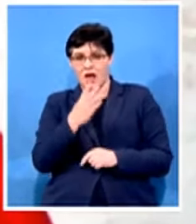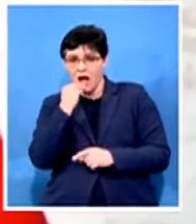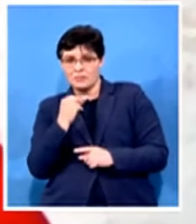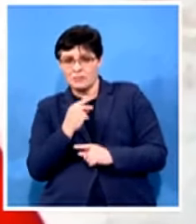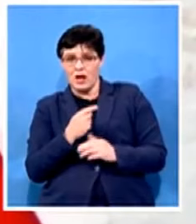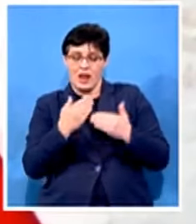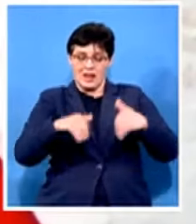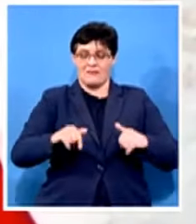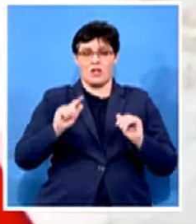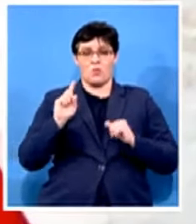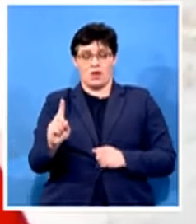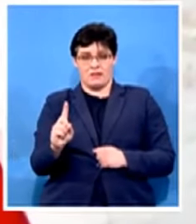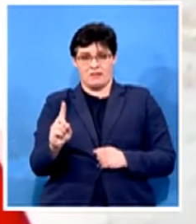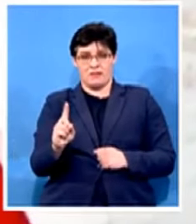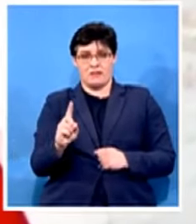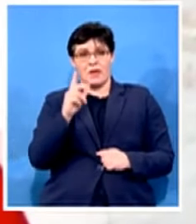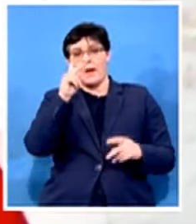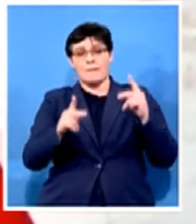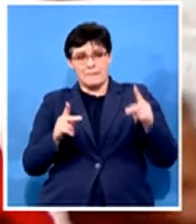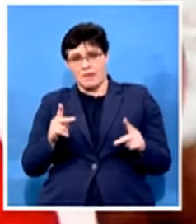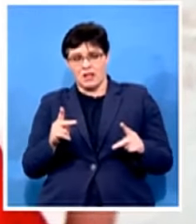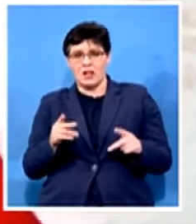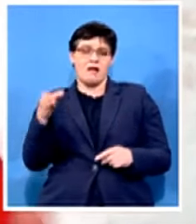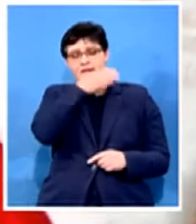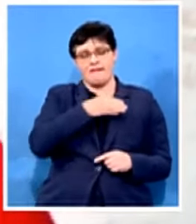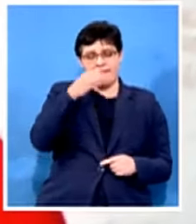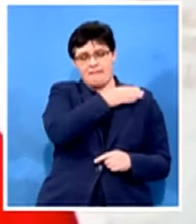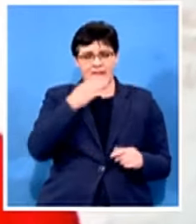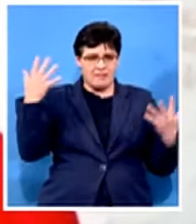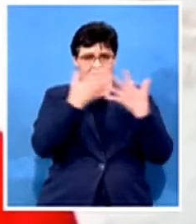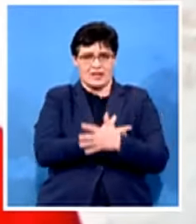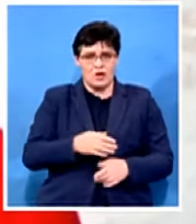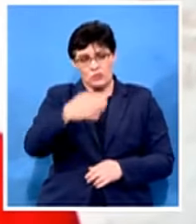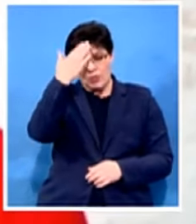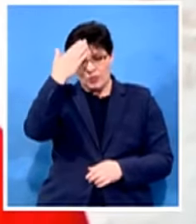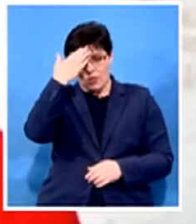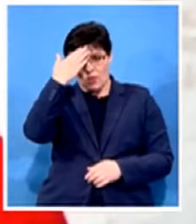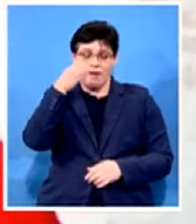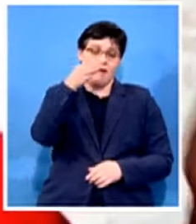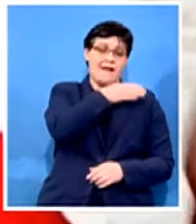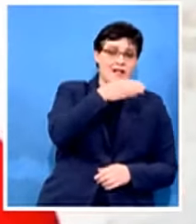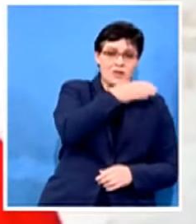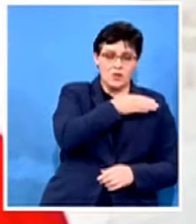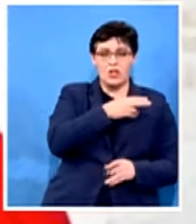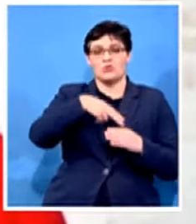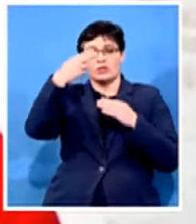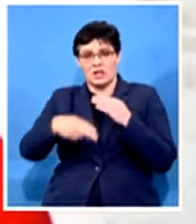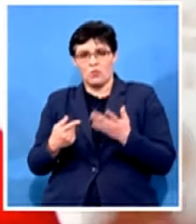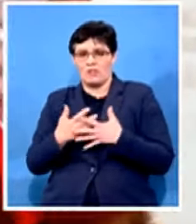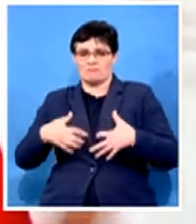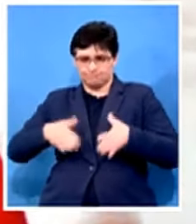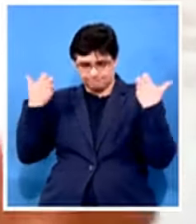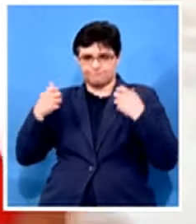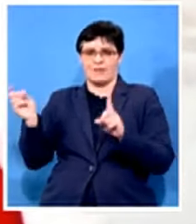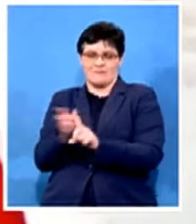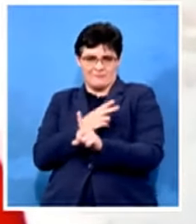consuming alcohol and we know that alcohol results in aggressive and violent behavior we'll see car accidents so